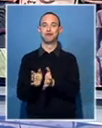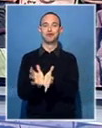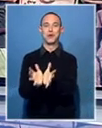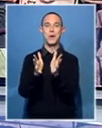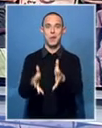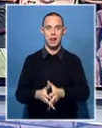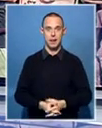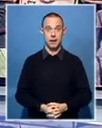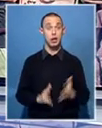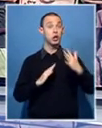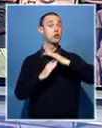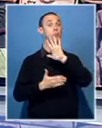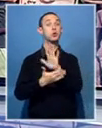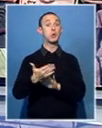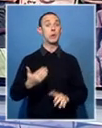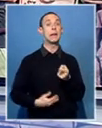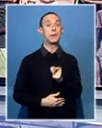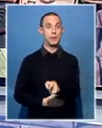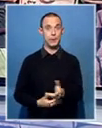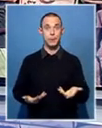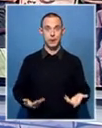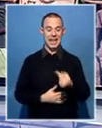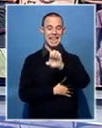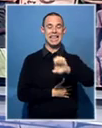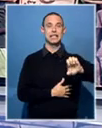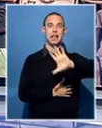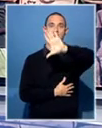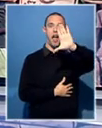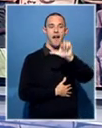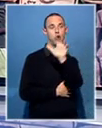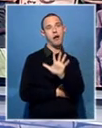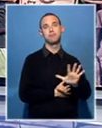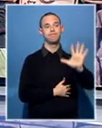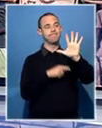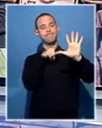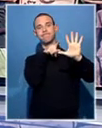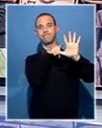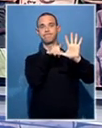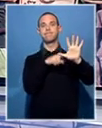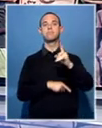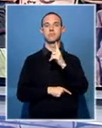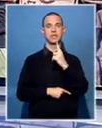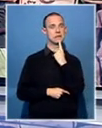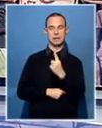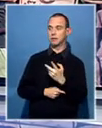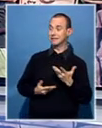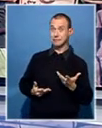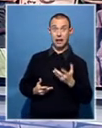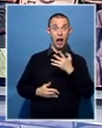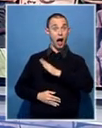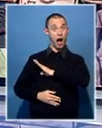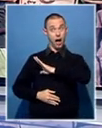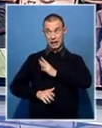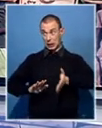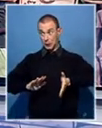In our top story, heads of the East Africa community have condemned the reported coup in Burundi. Leaders were meeting in Dar es Salaam